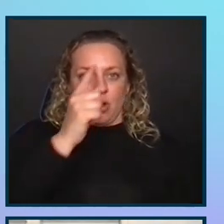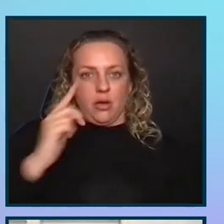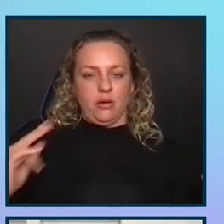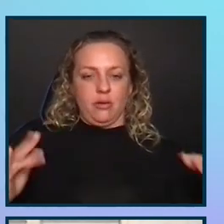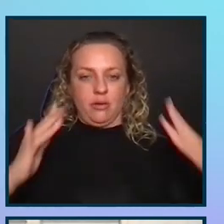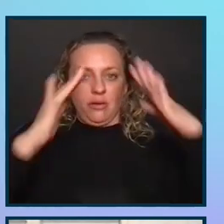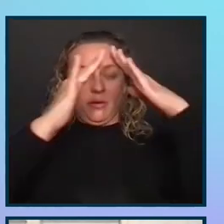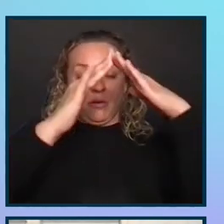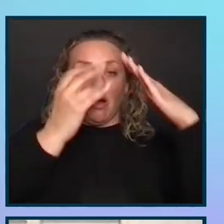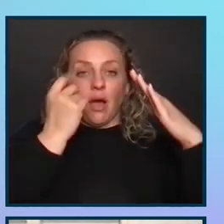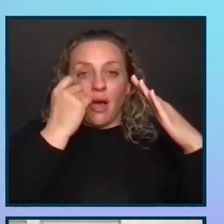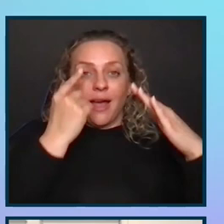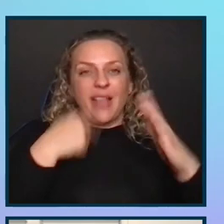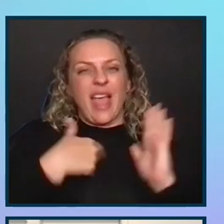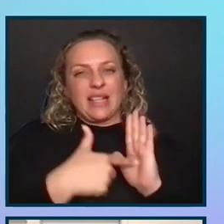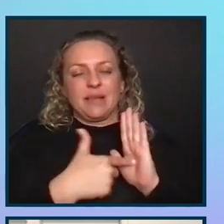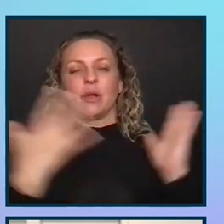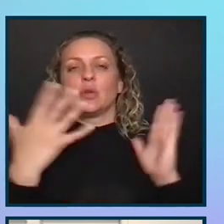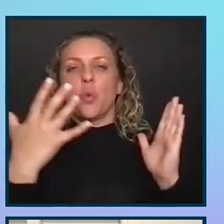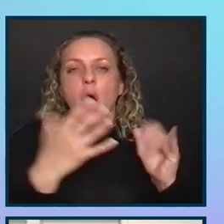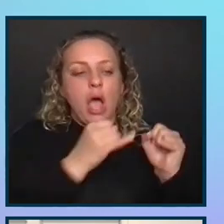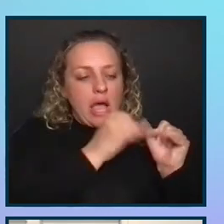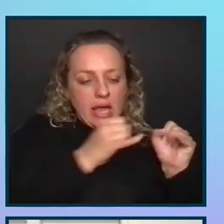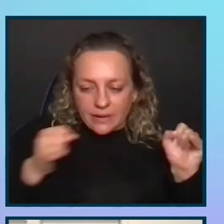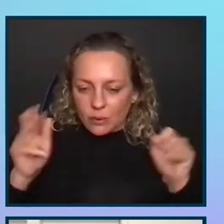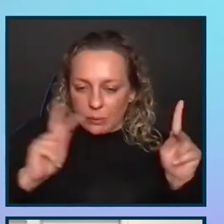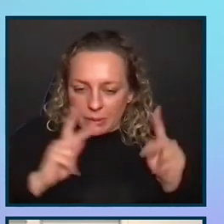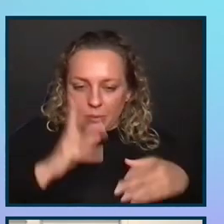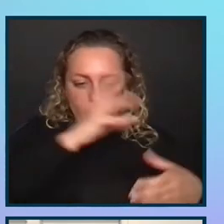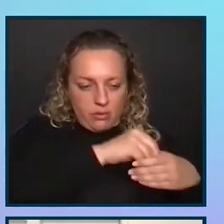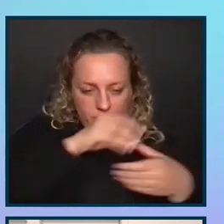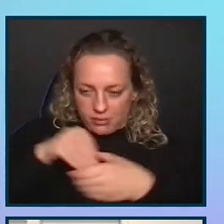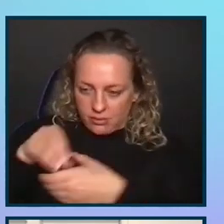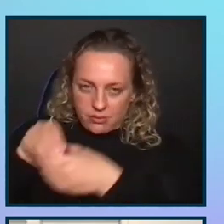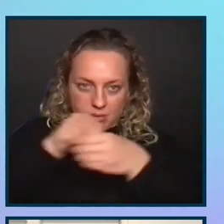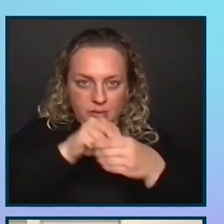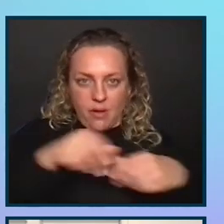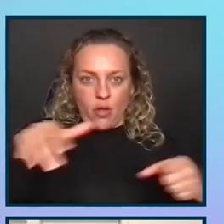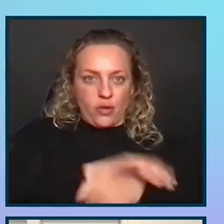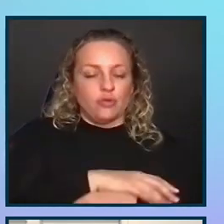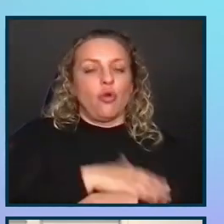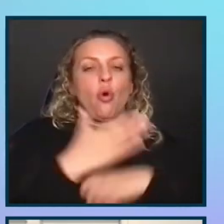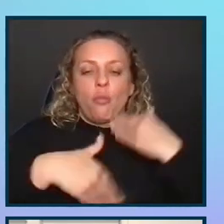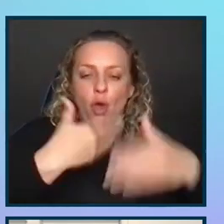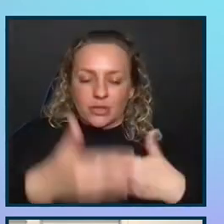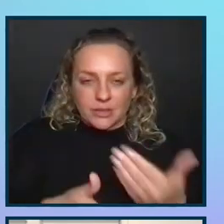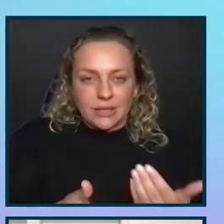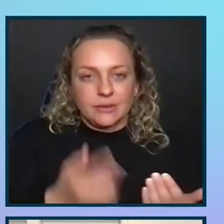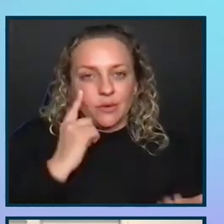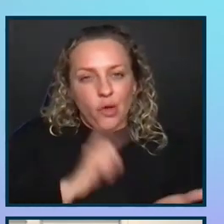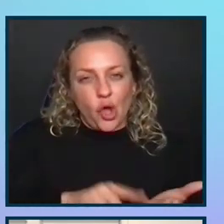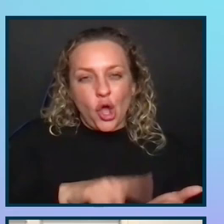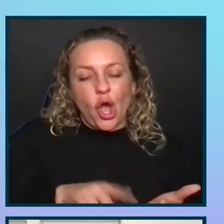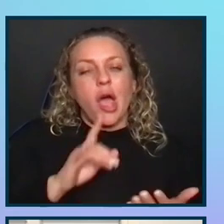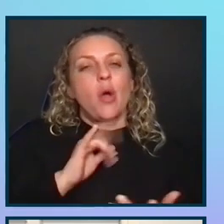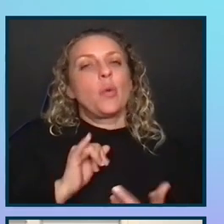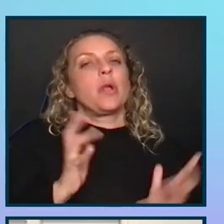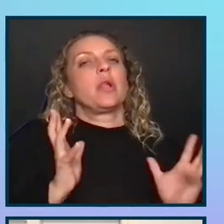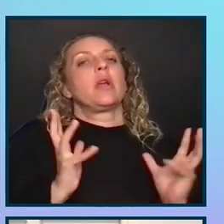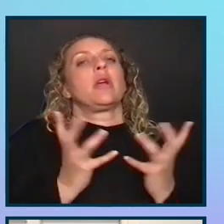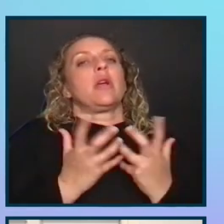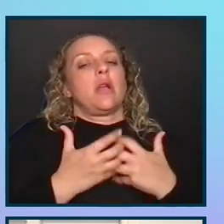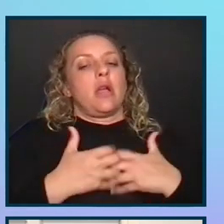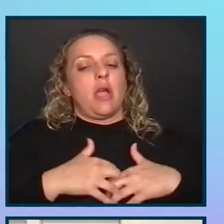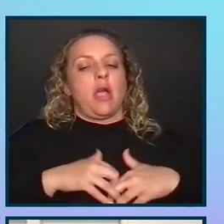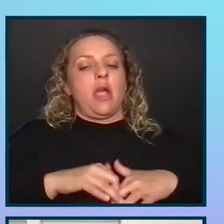individual parts and stakeholders and participants in this whole audit process, it really started to come together and